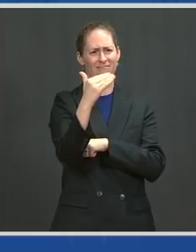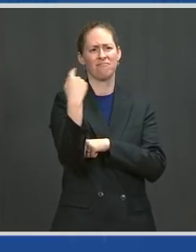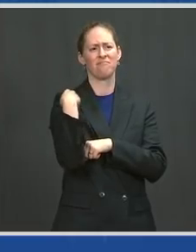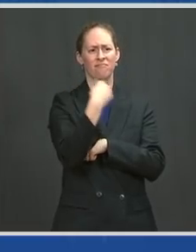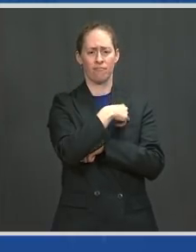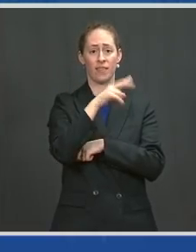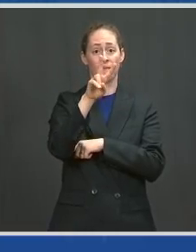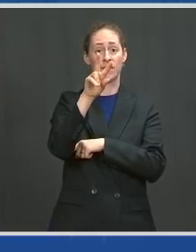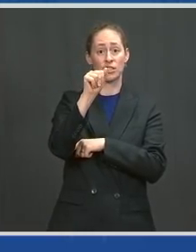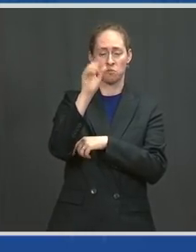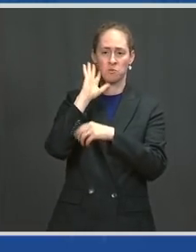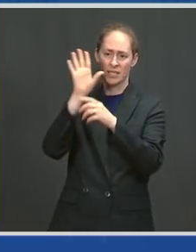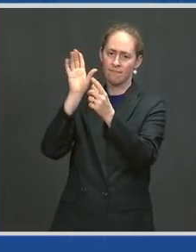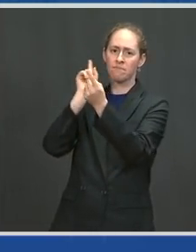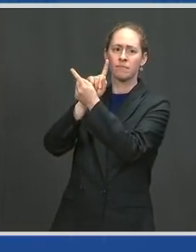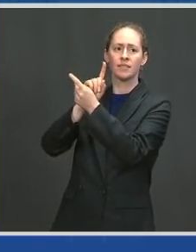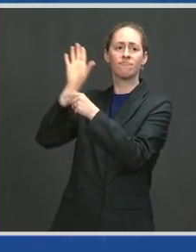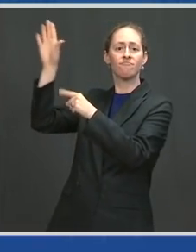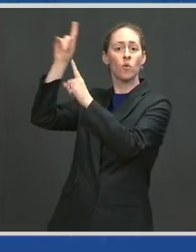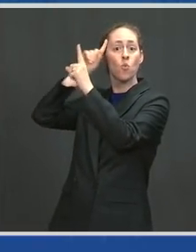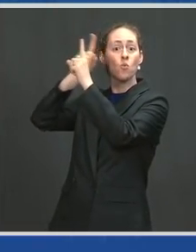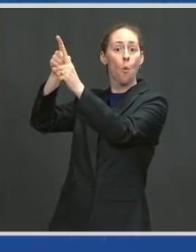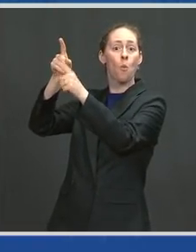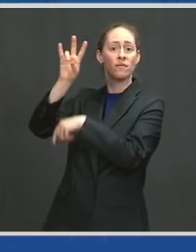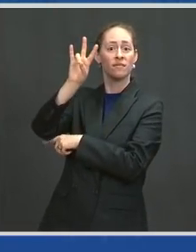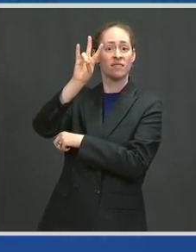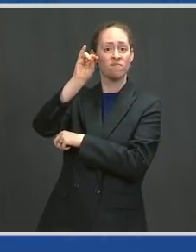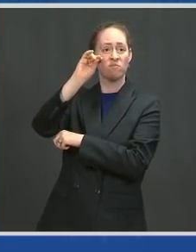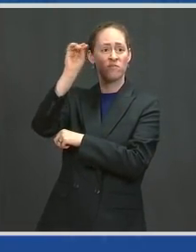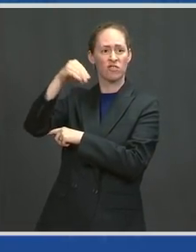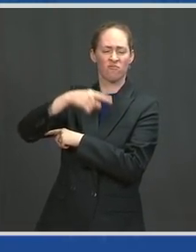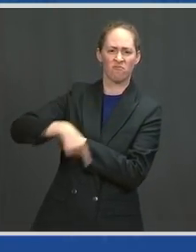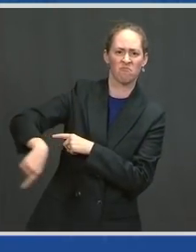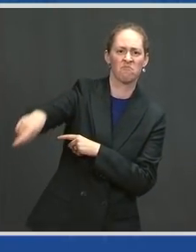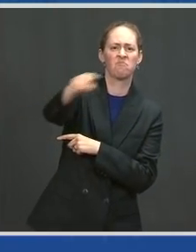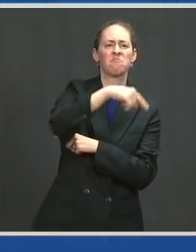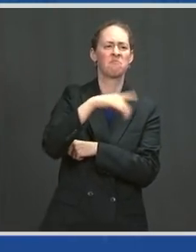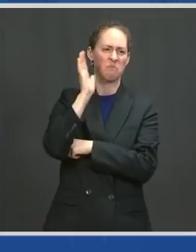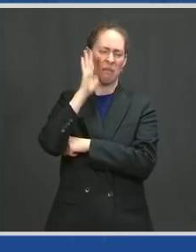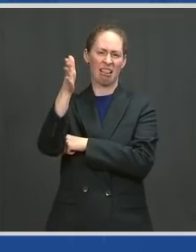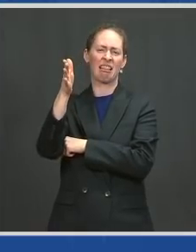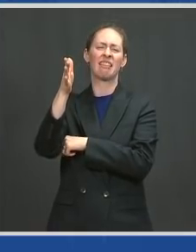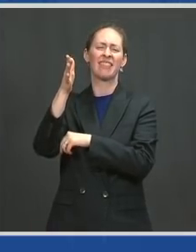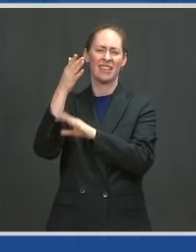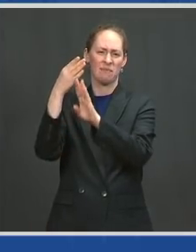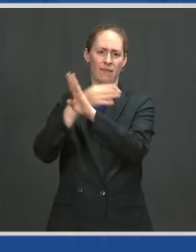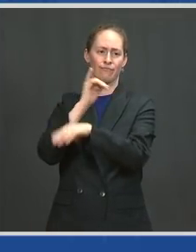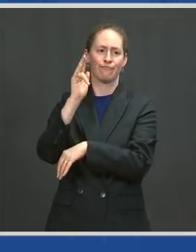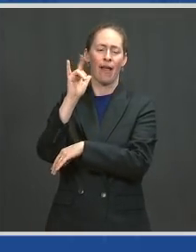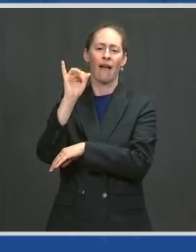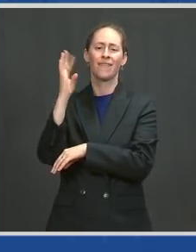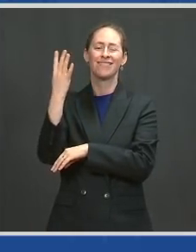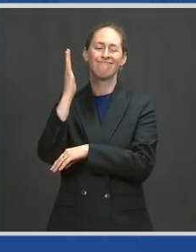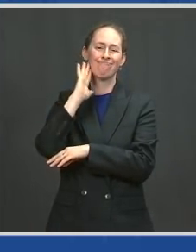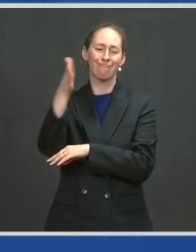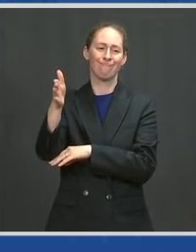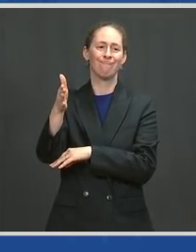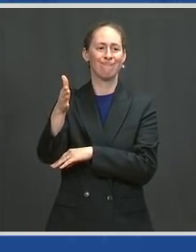of 70 percent of adults getting their first shot by July the 4th. We can see. Yeah.